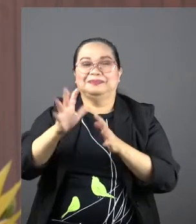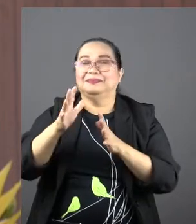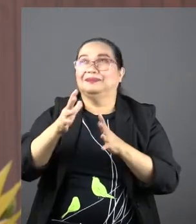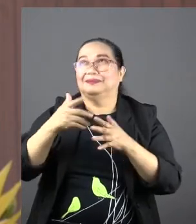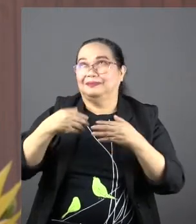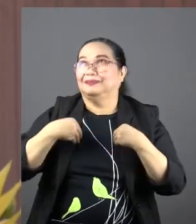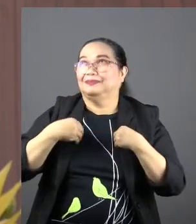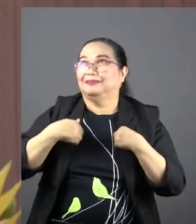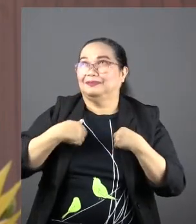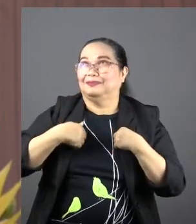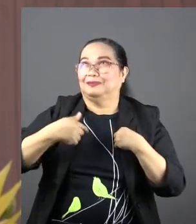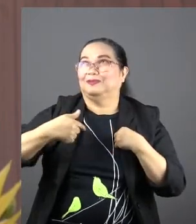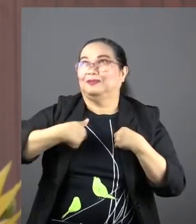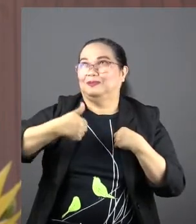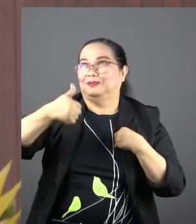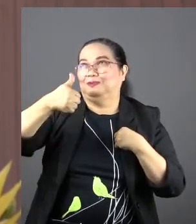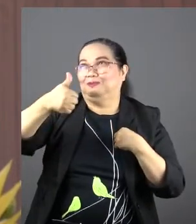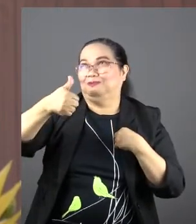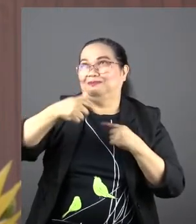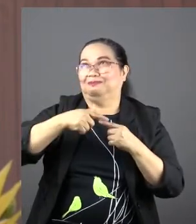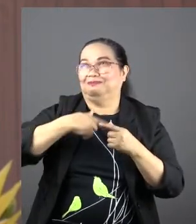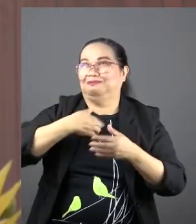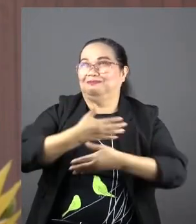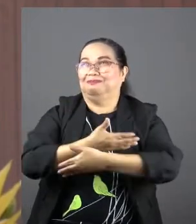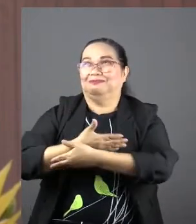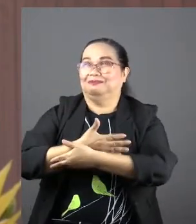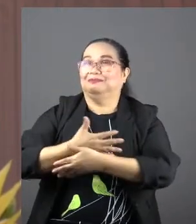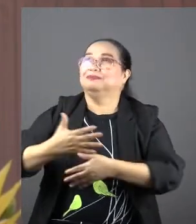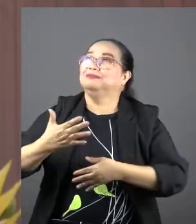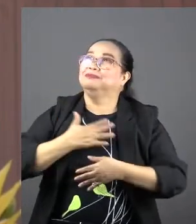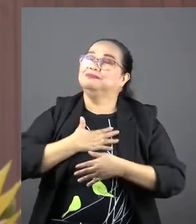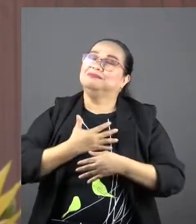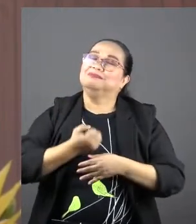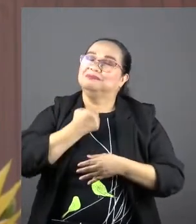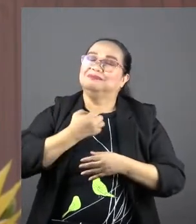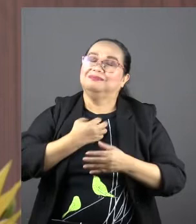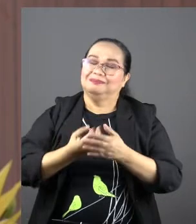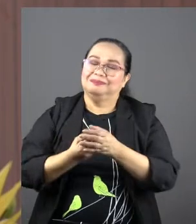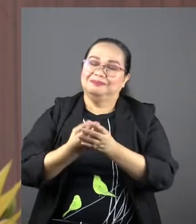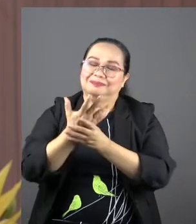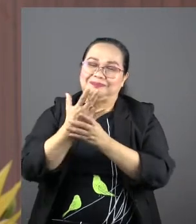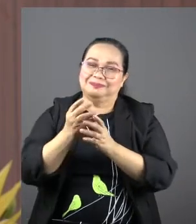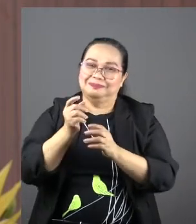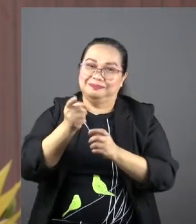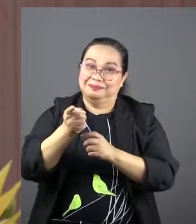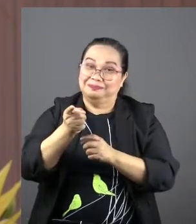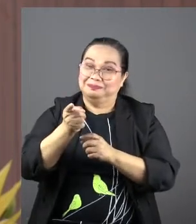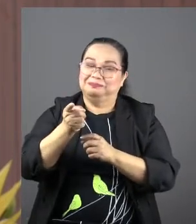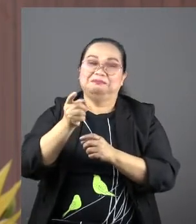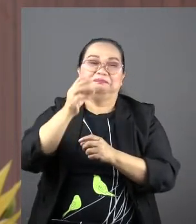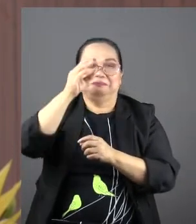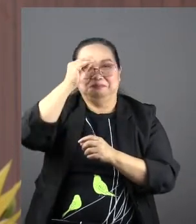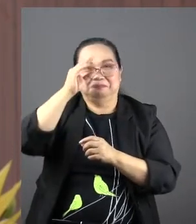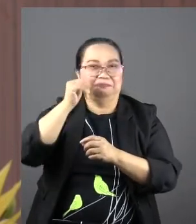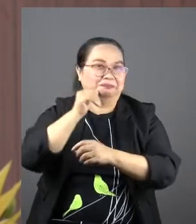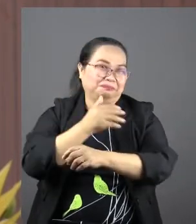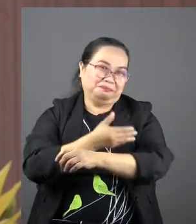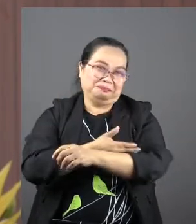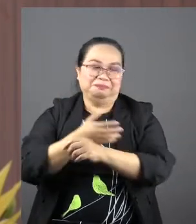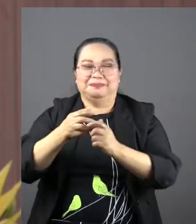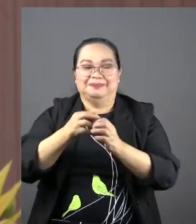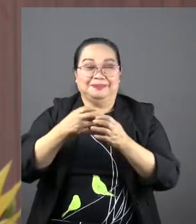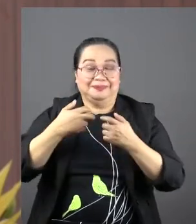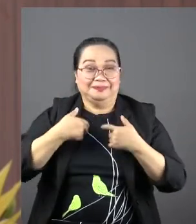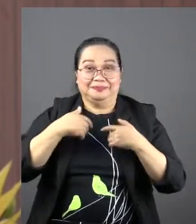to me. This child is going to be mine, and I'm going to raise him or her. And our children